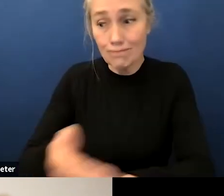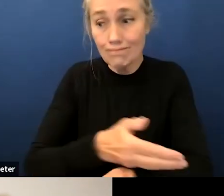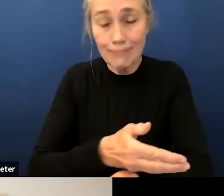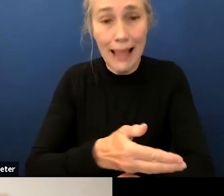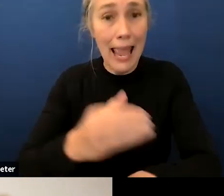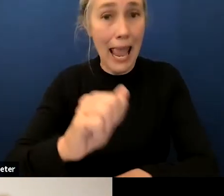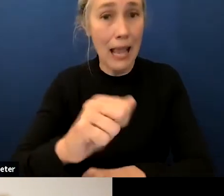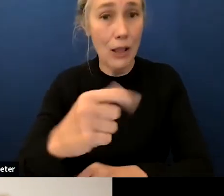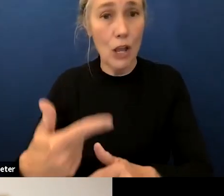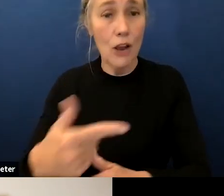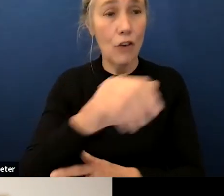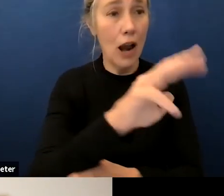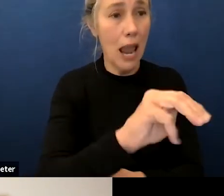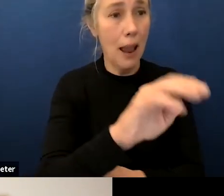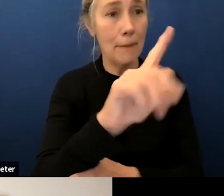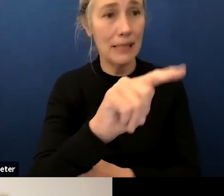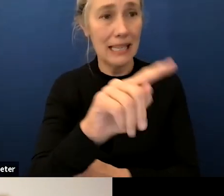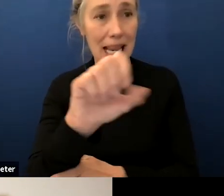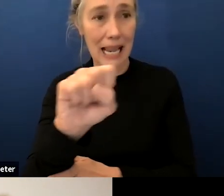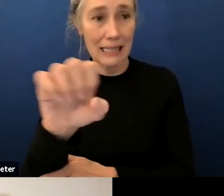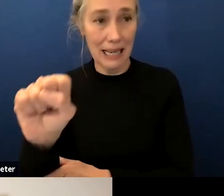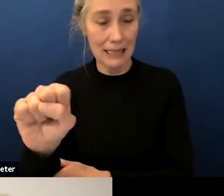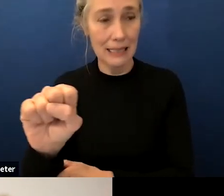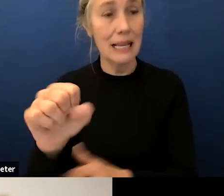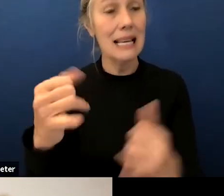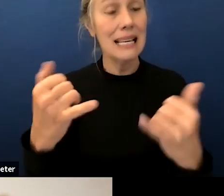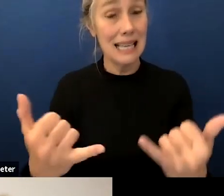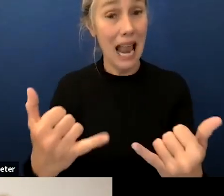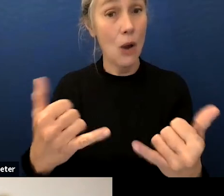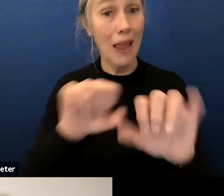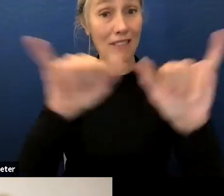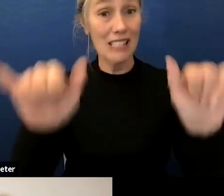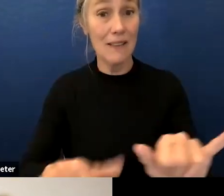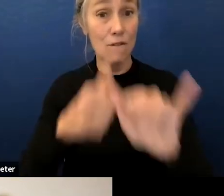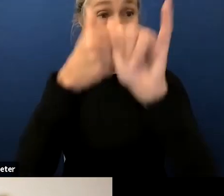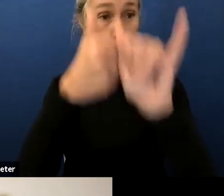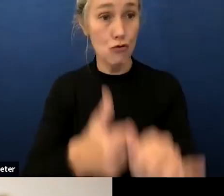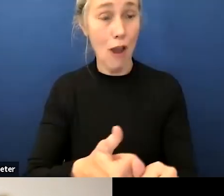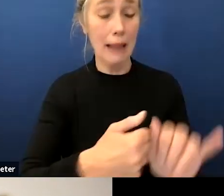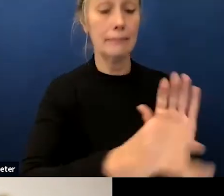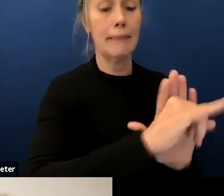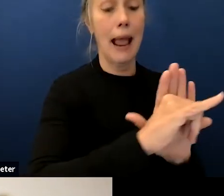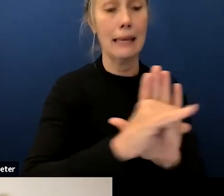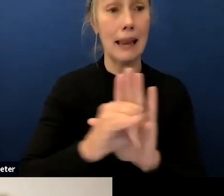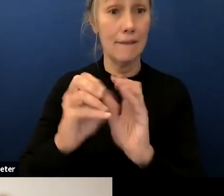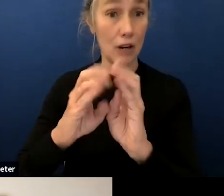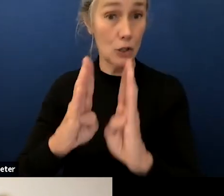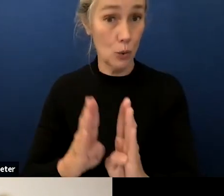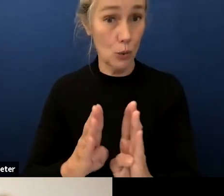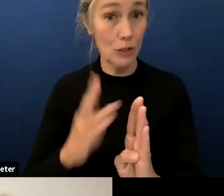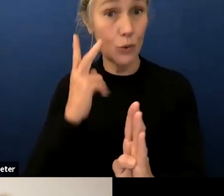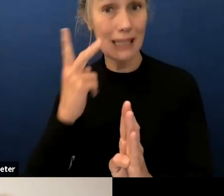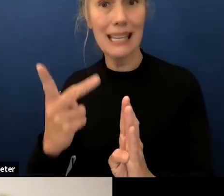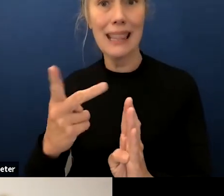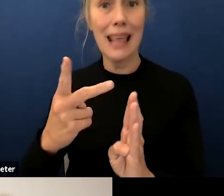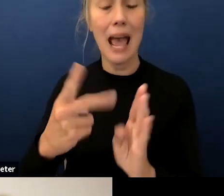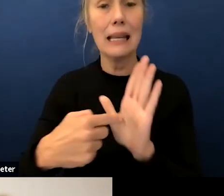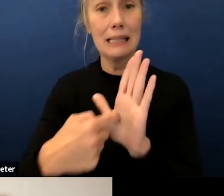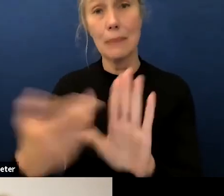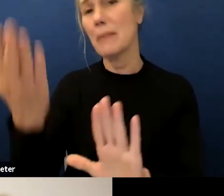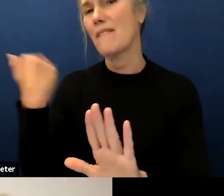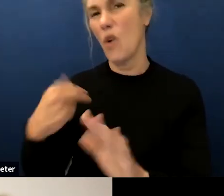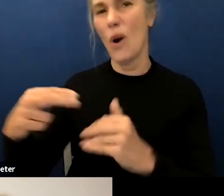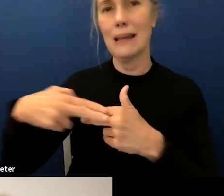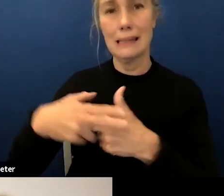mtss we have now tracking systems for identifying students as you've seen an example of on the prior slide and